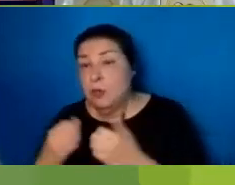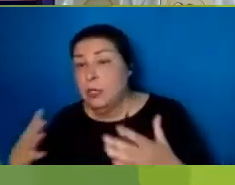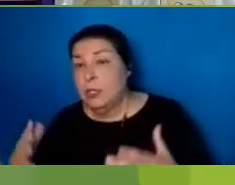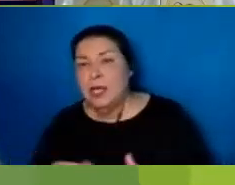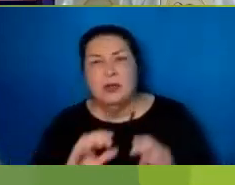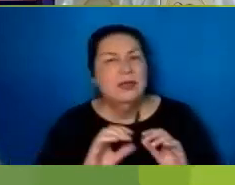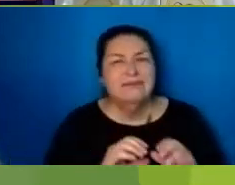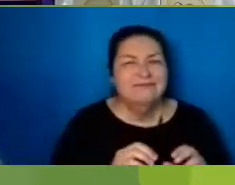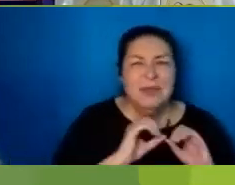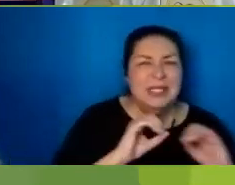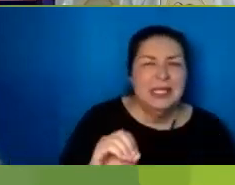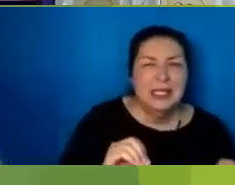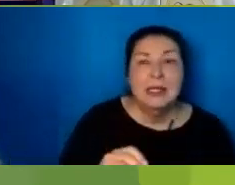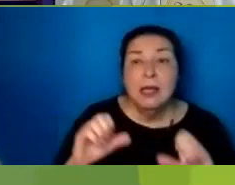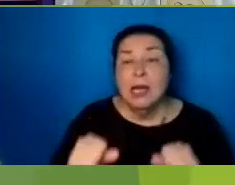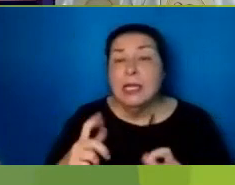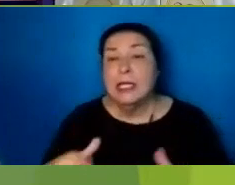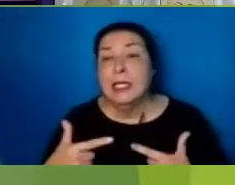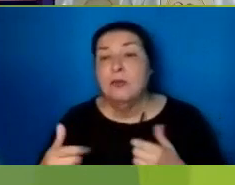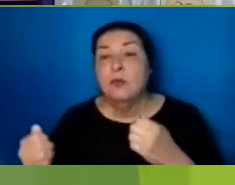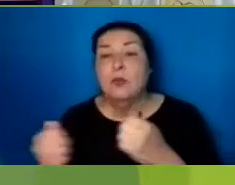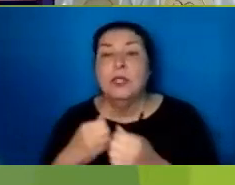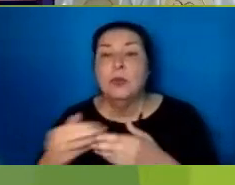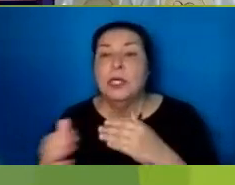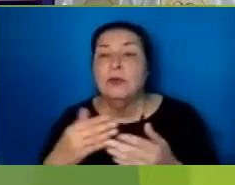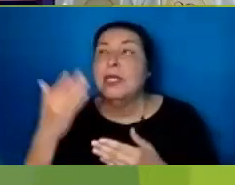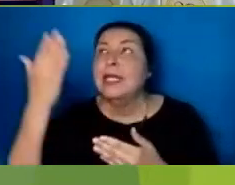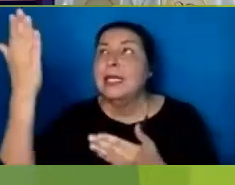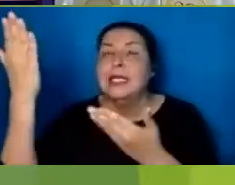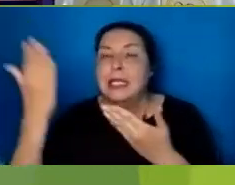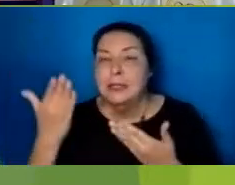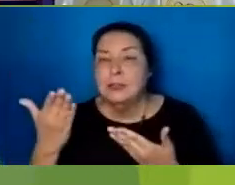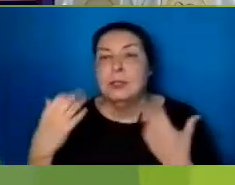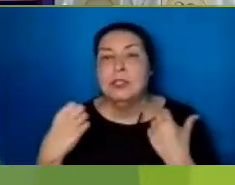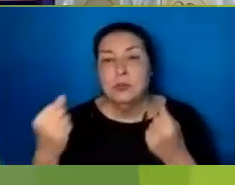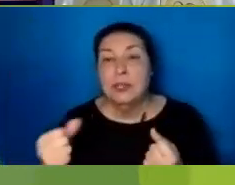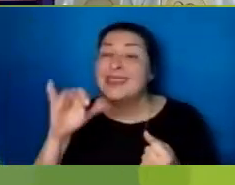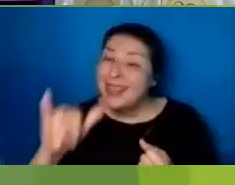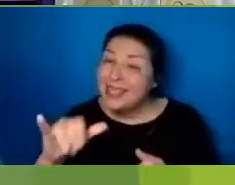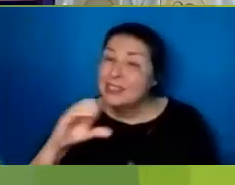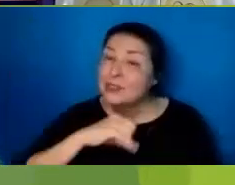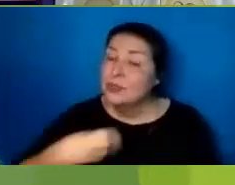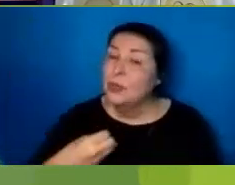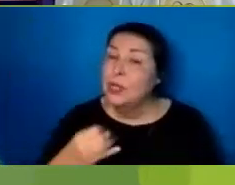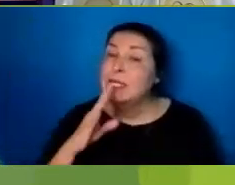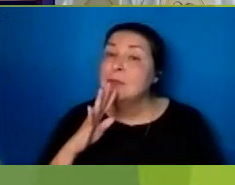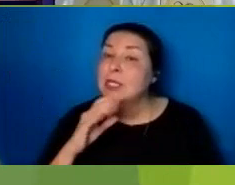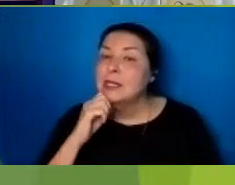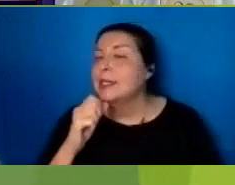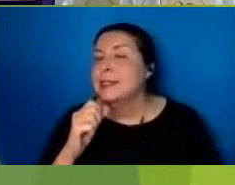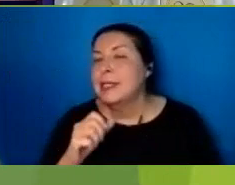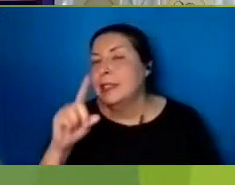Everything Through Him Who Gives Me Strength That Is Joy Speaking That Is Not A zen Or stoic